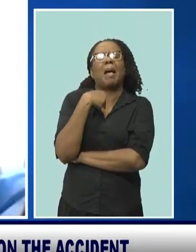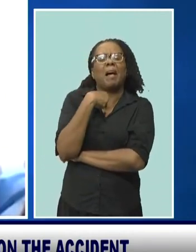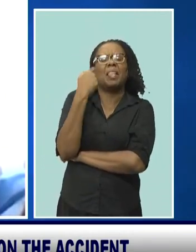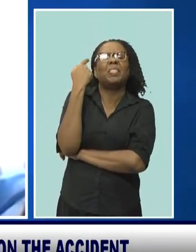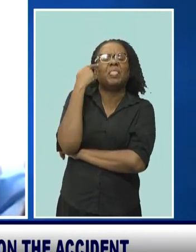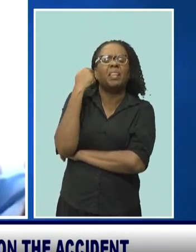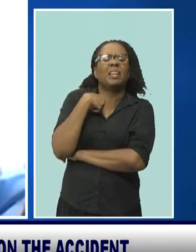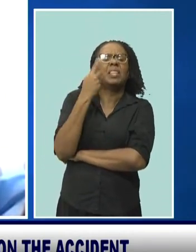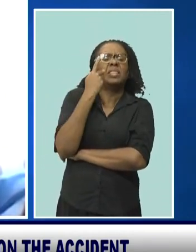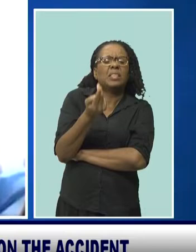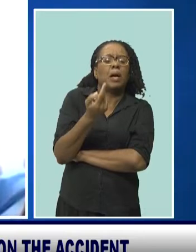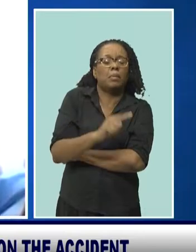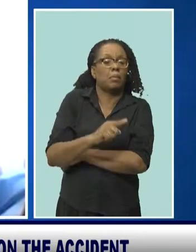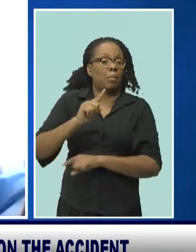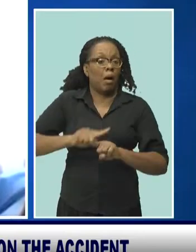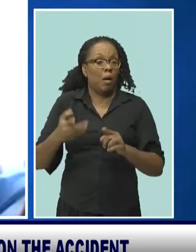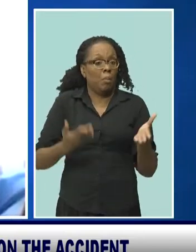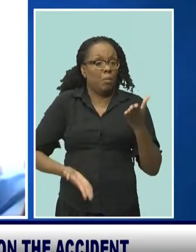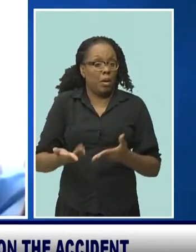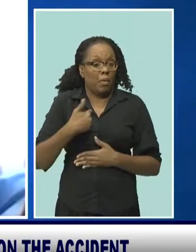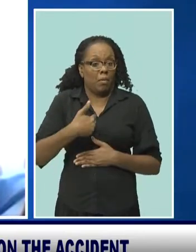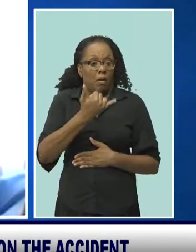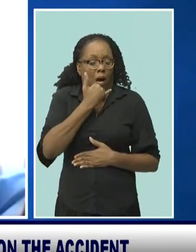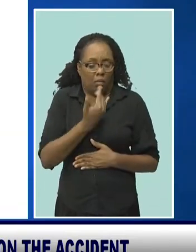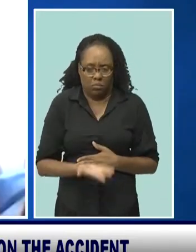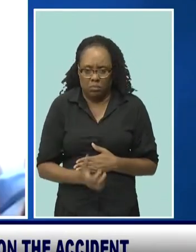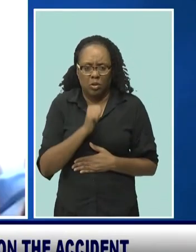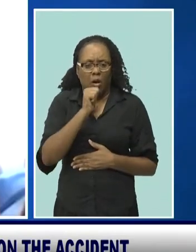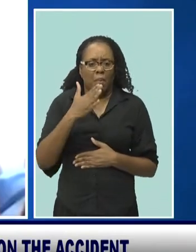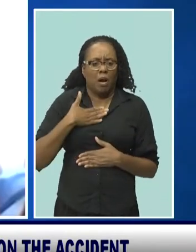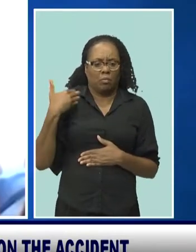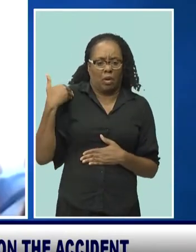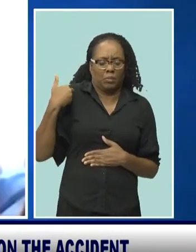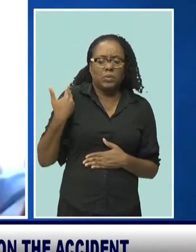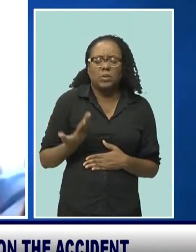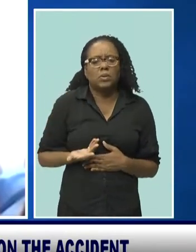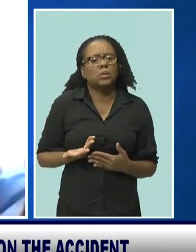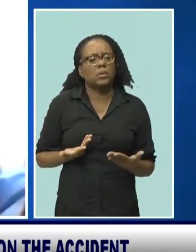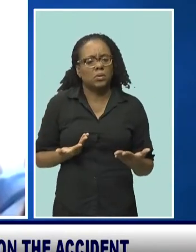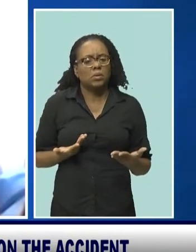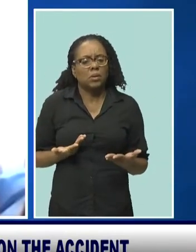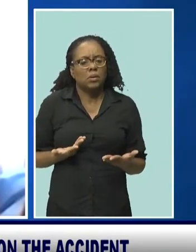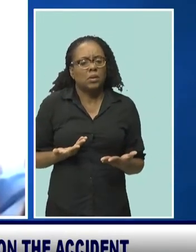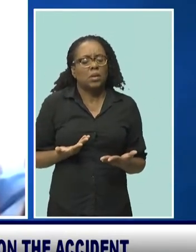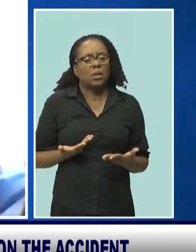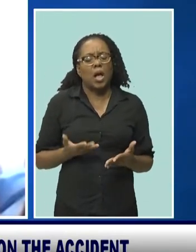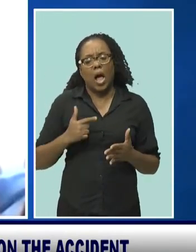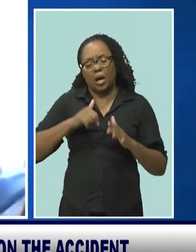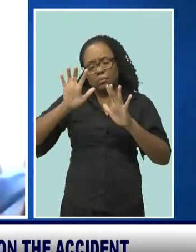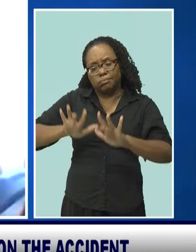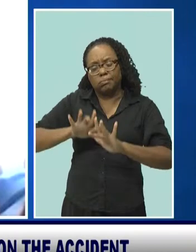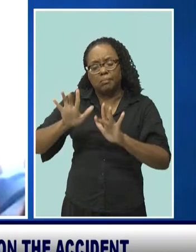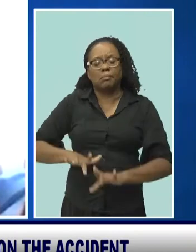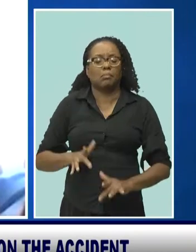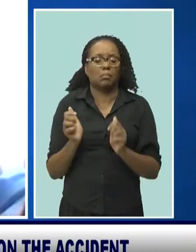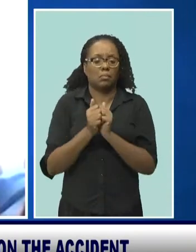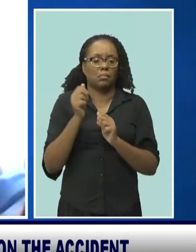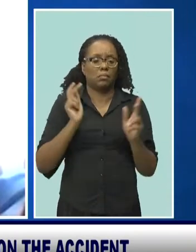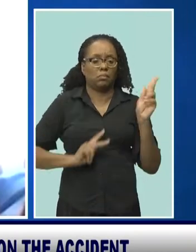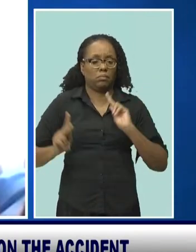correct, because that is not my call. I wish to sympathize with those